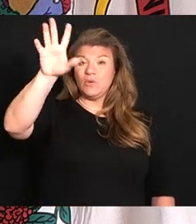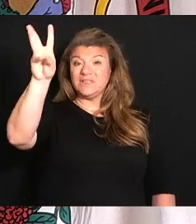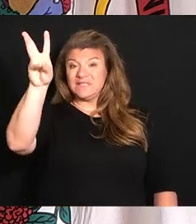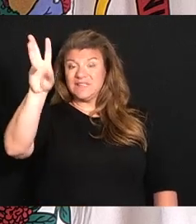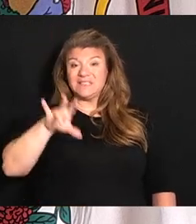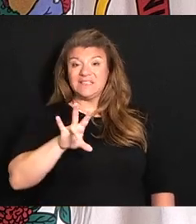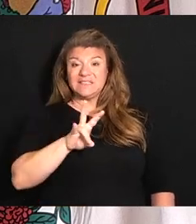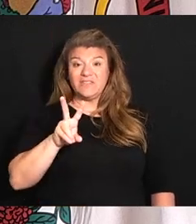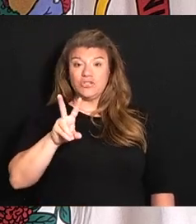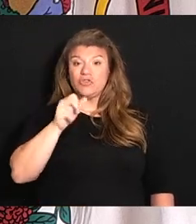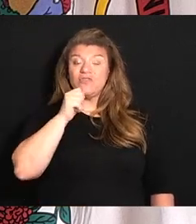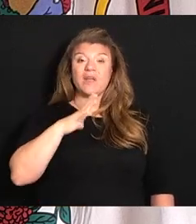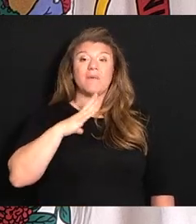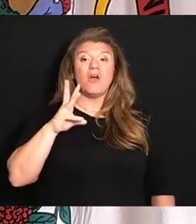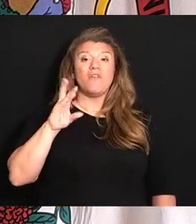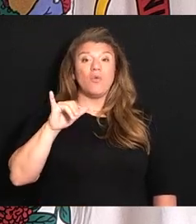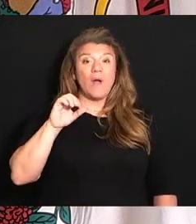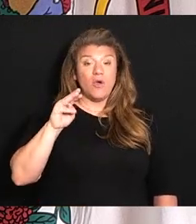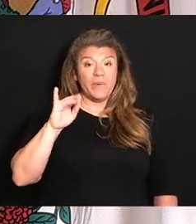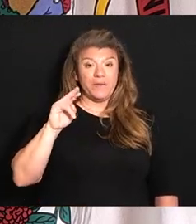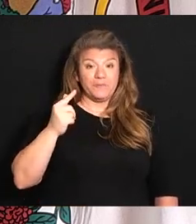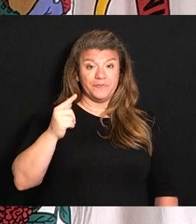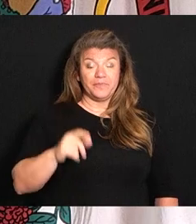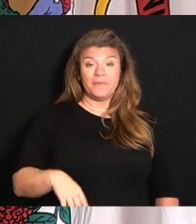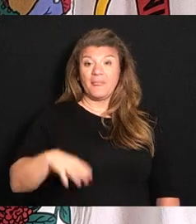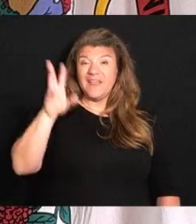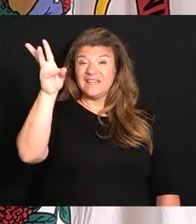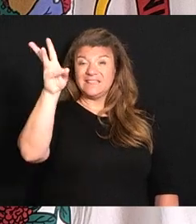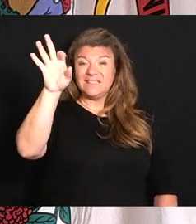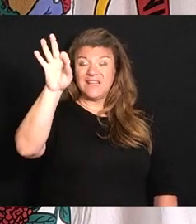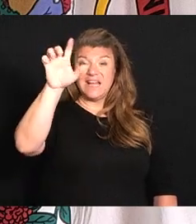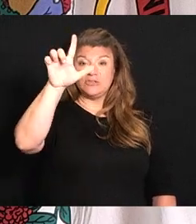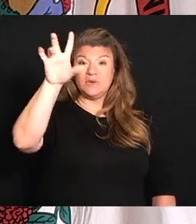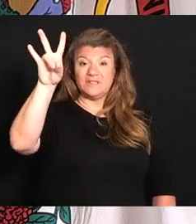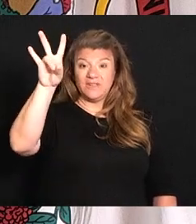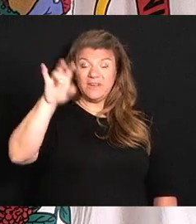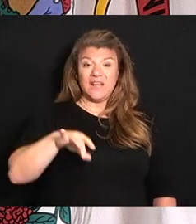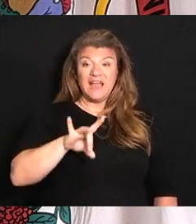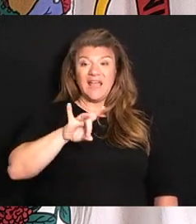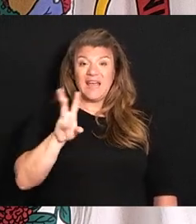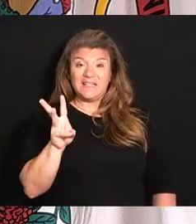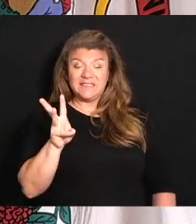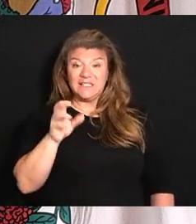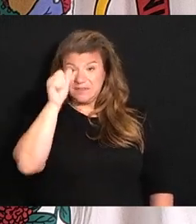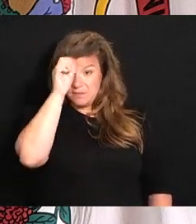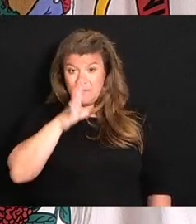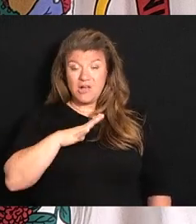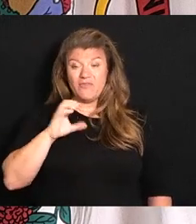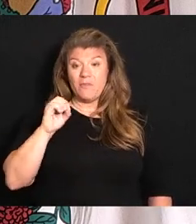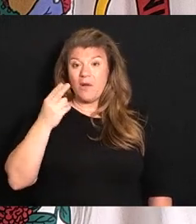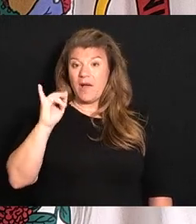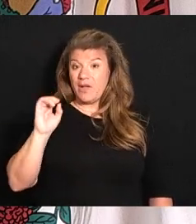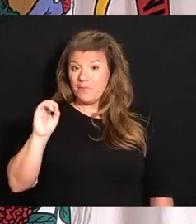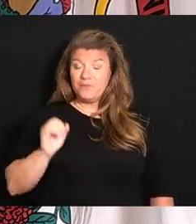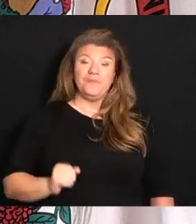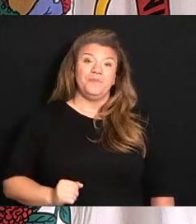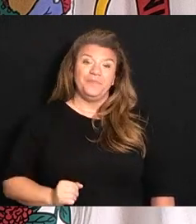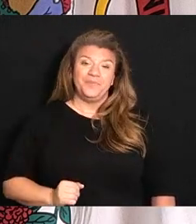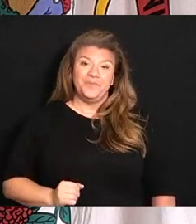72-year-old female from Wyoming County. The 6927th death, an 86-year-old male from Ohio County.